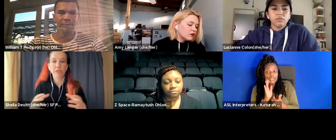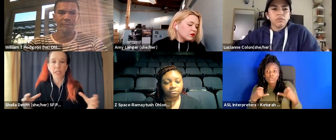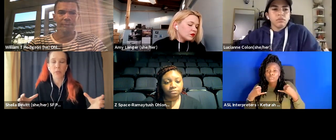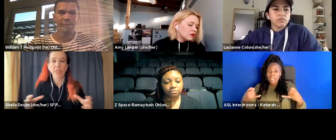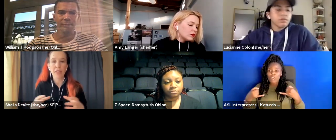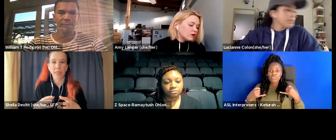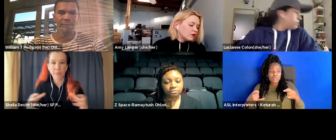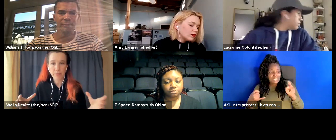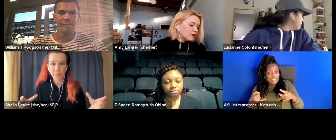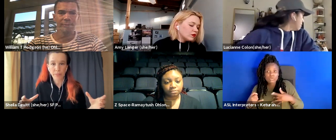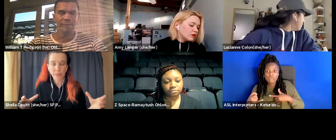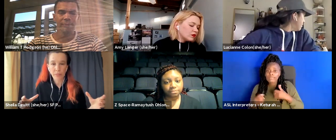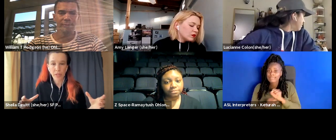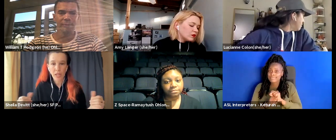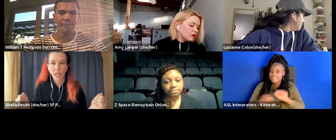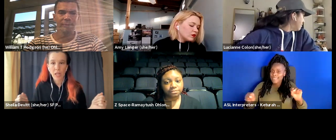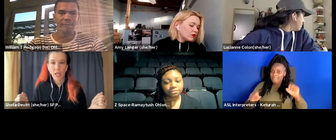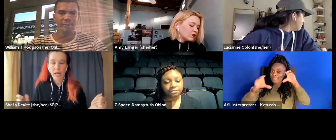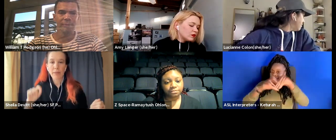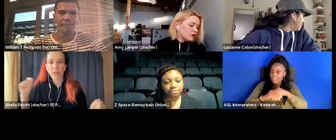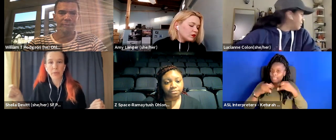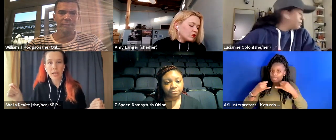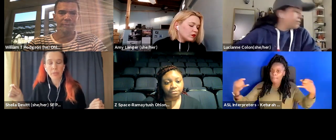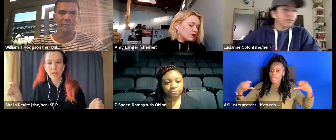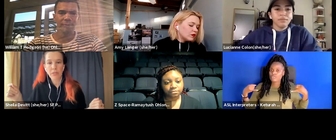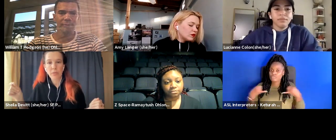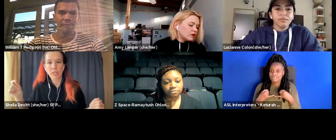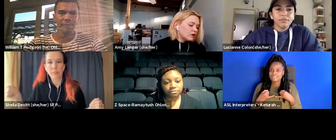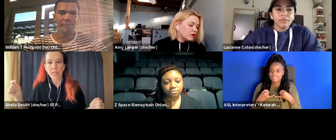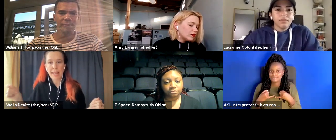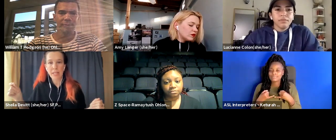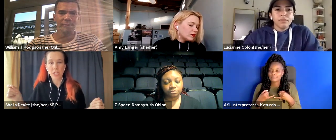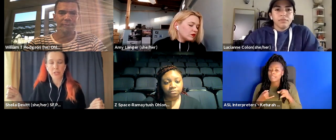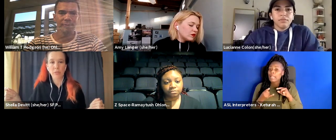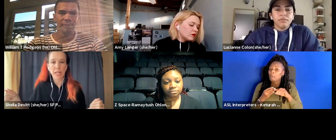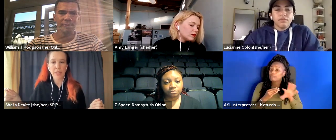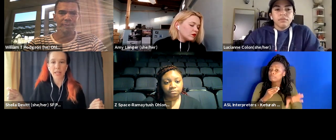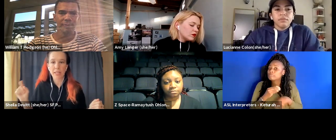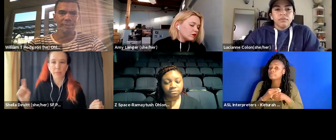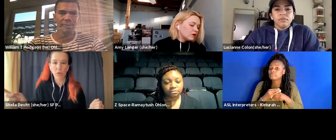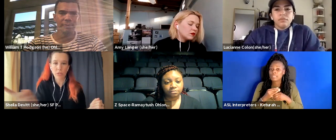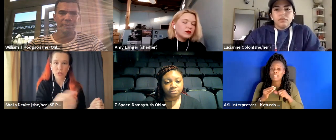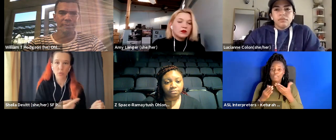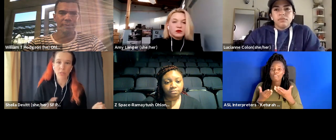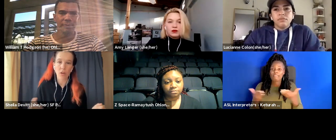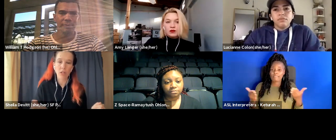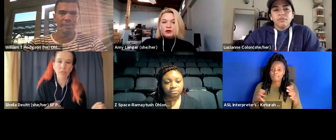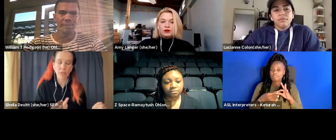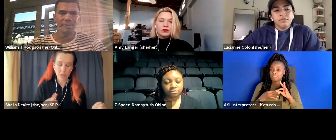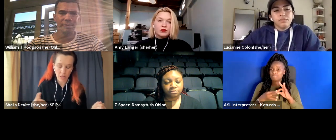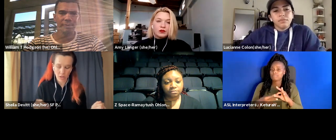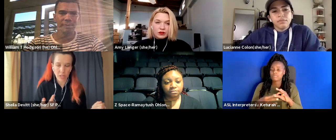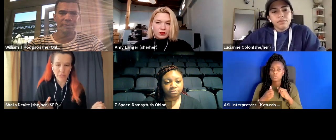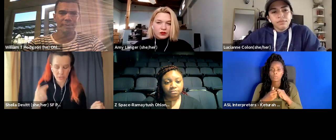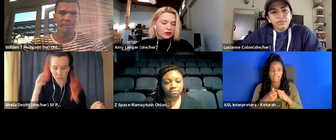to move freely within them and i'm going to bring up another thing which is a bit tangential but i think is important to the work that all